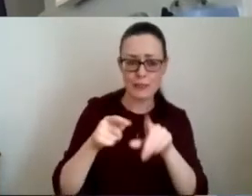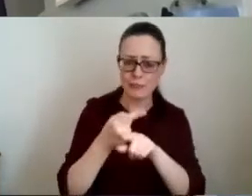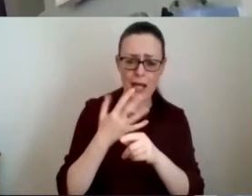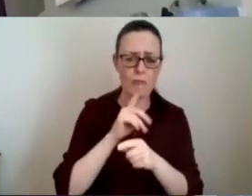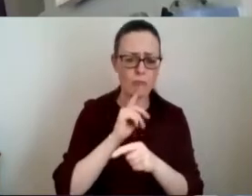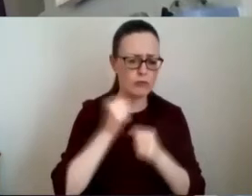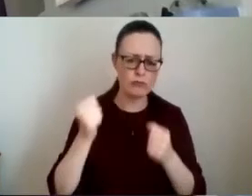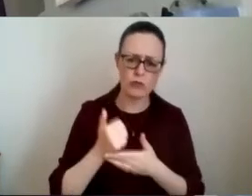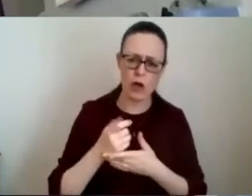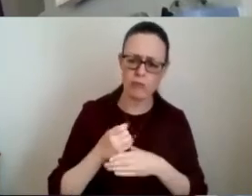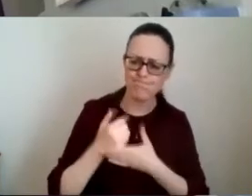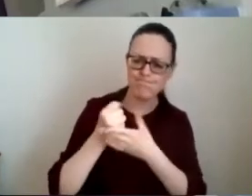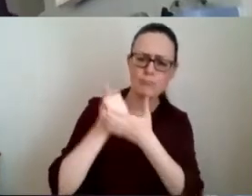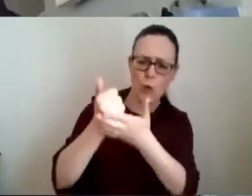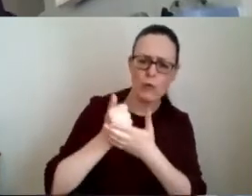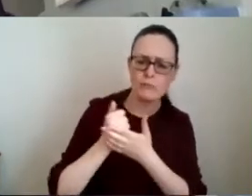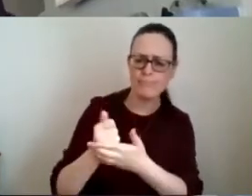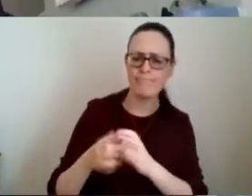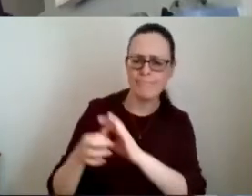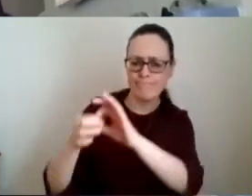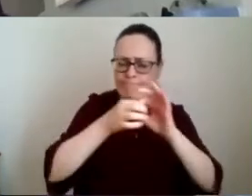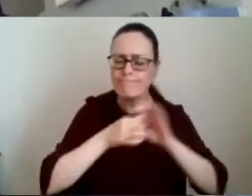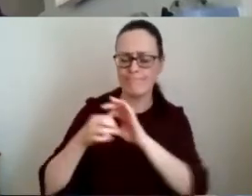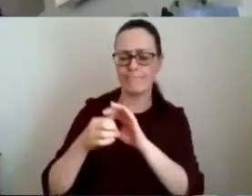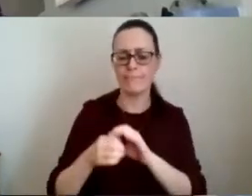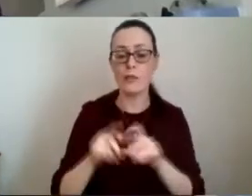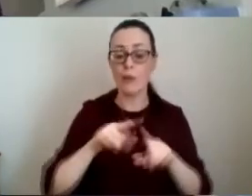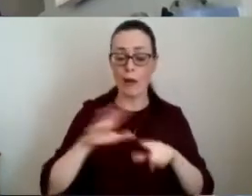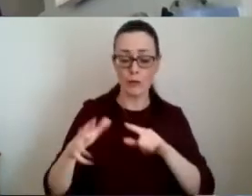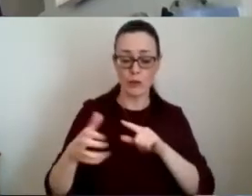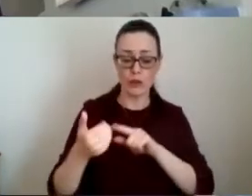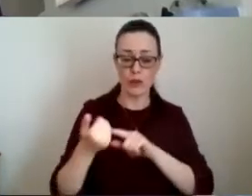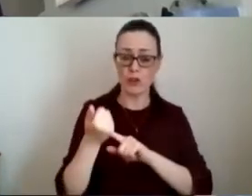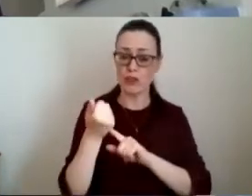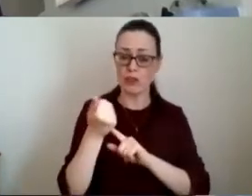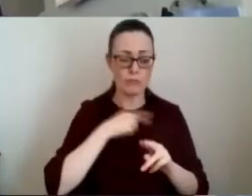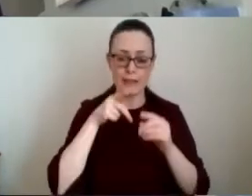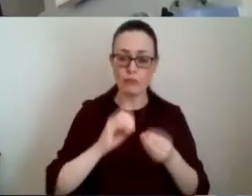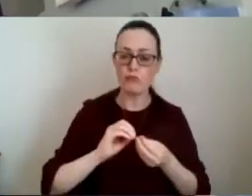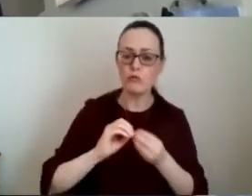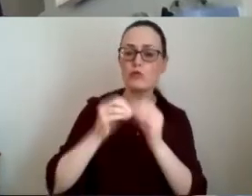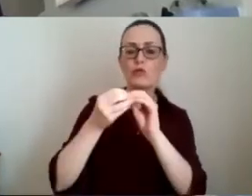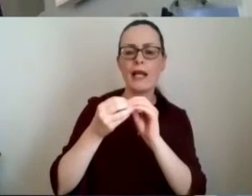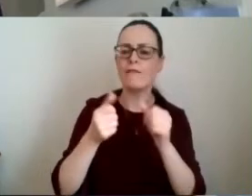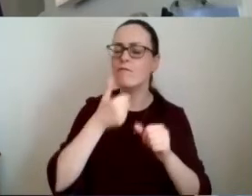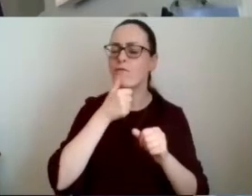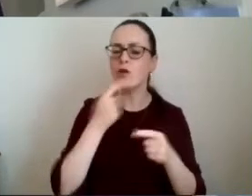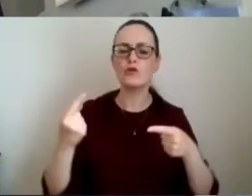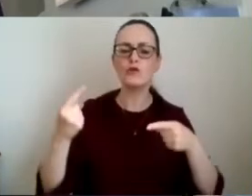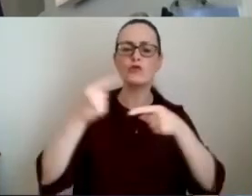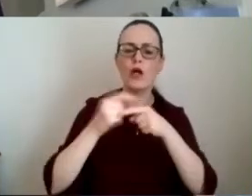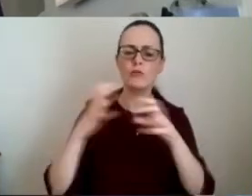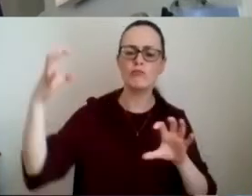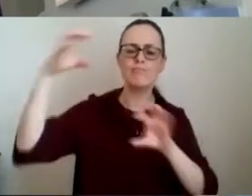and exchange our achievement on paper is the creation of the first cross-jurisdictional clinical